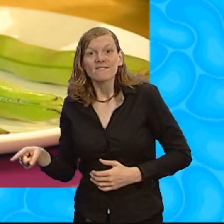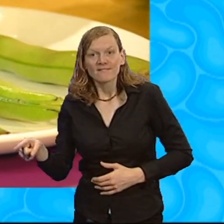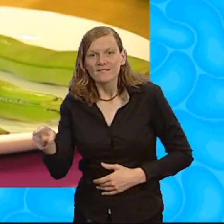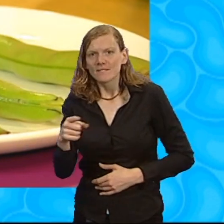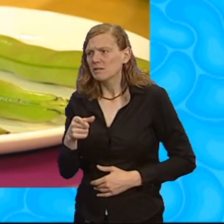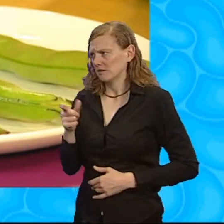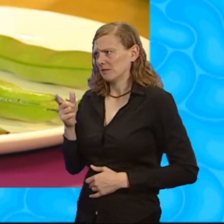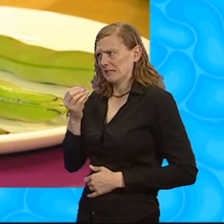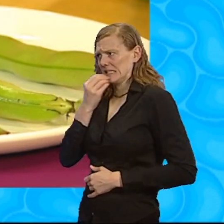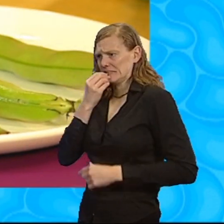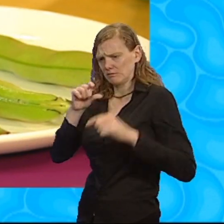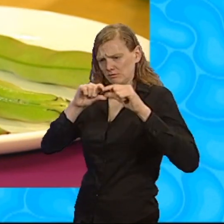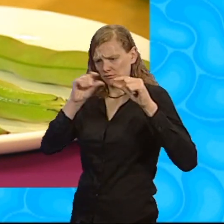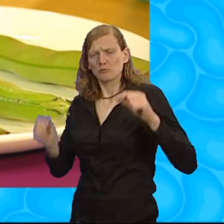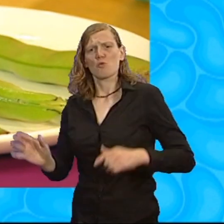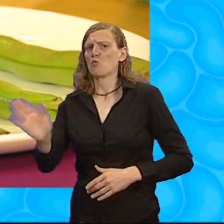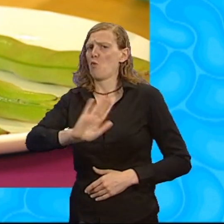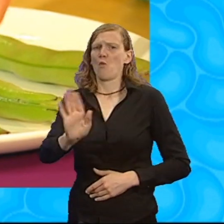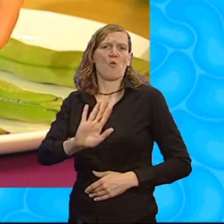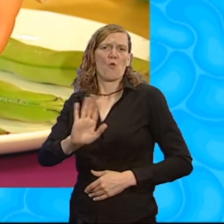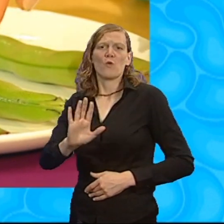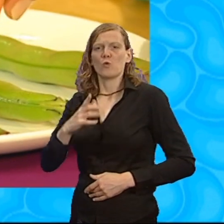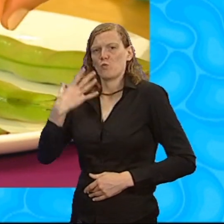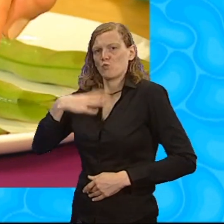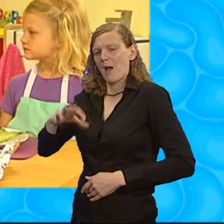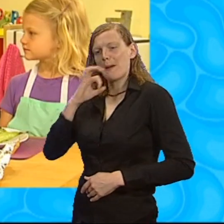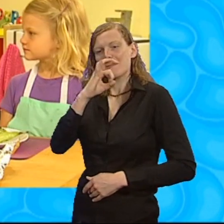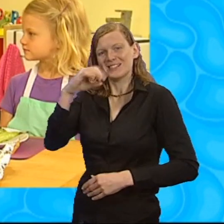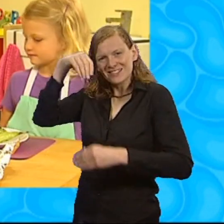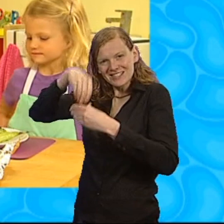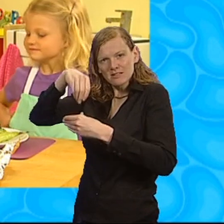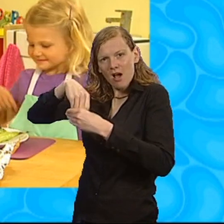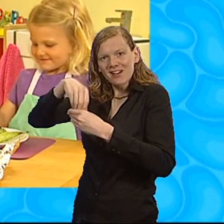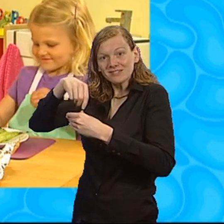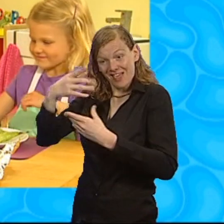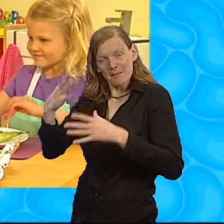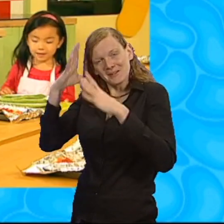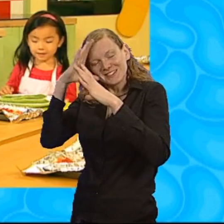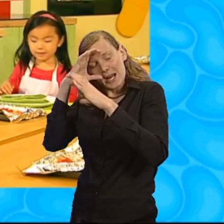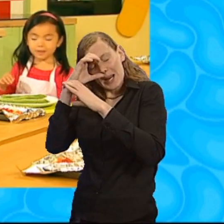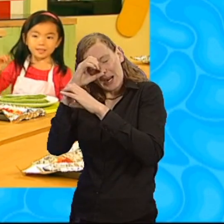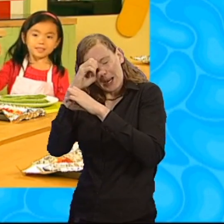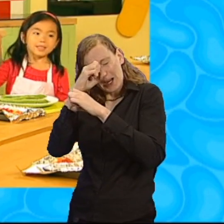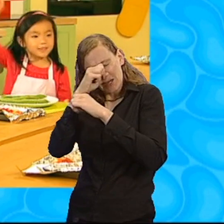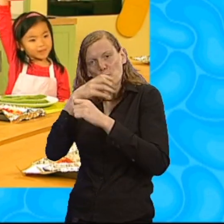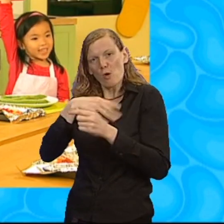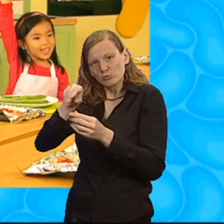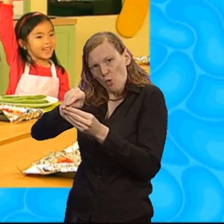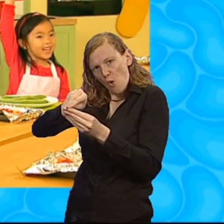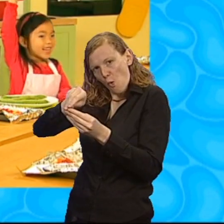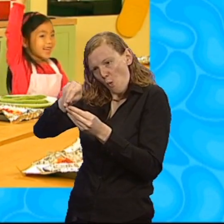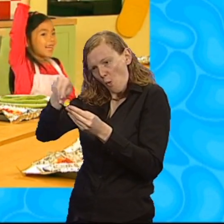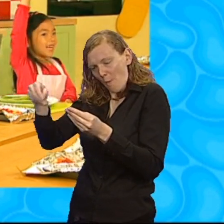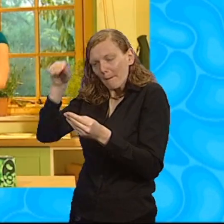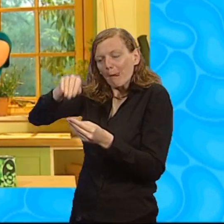part because the beans that we want are inside sleeping. So, should we wake them up? Yeah! Who wants to wake the broad beans up? Me!